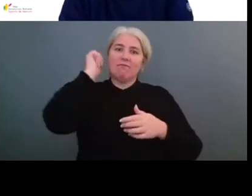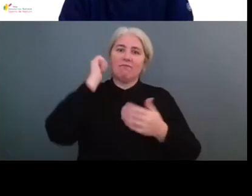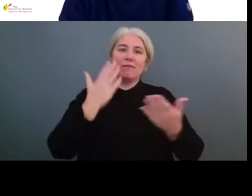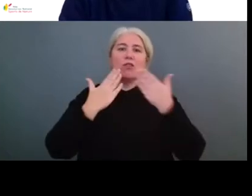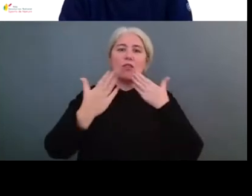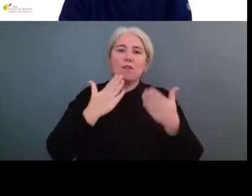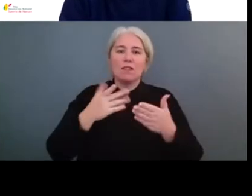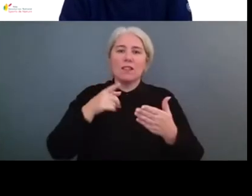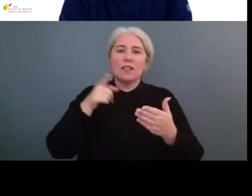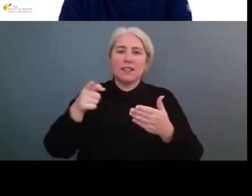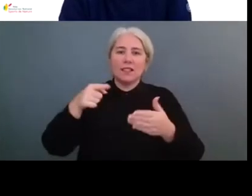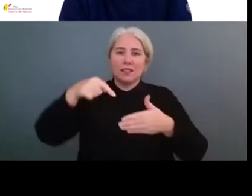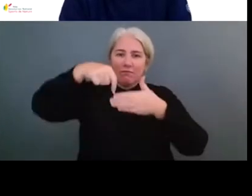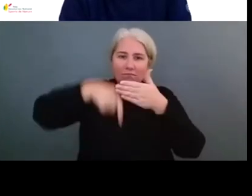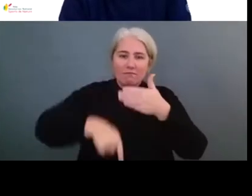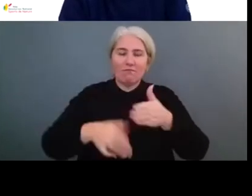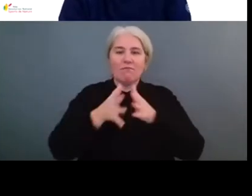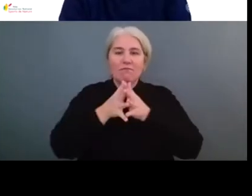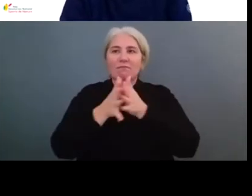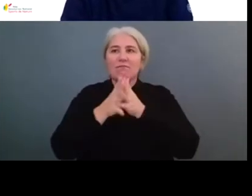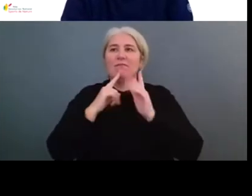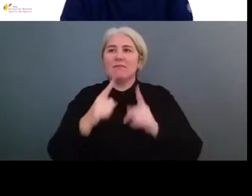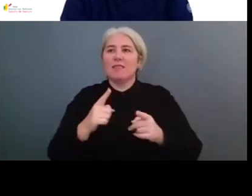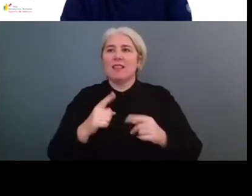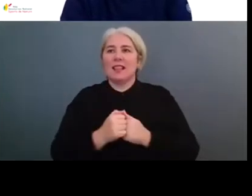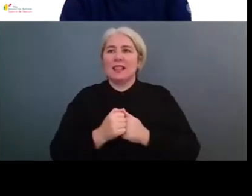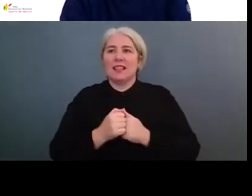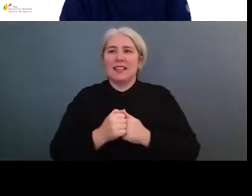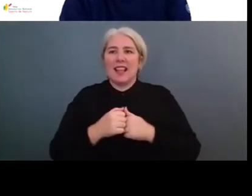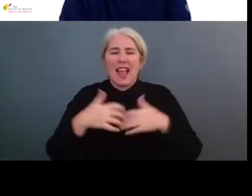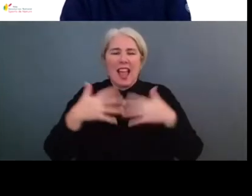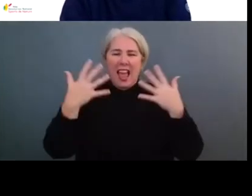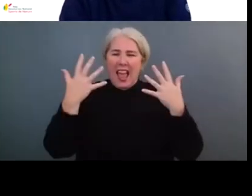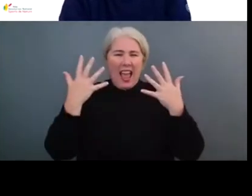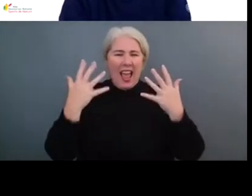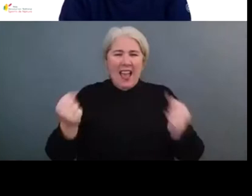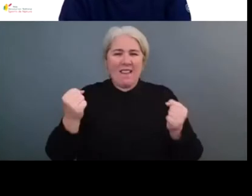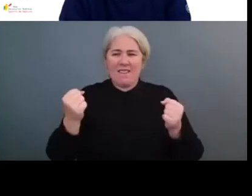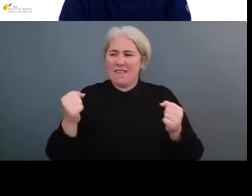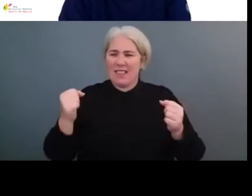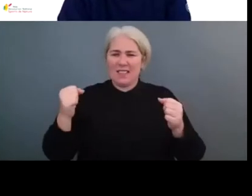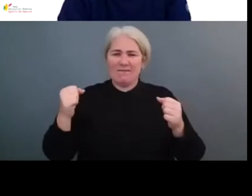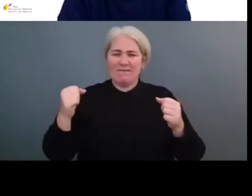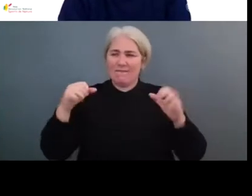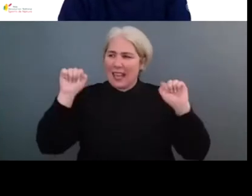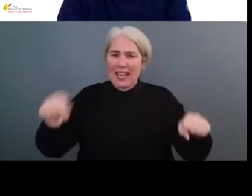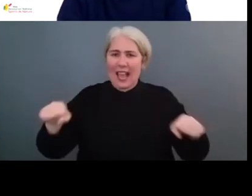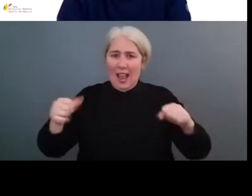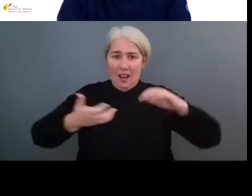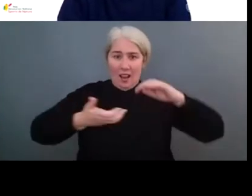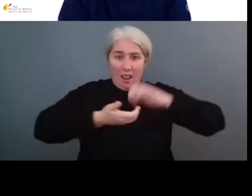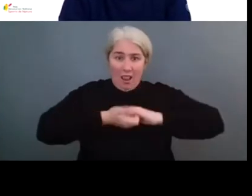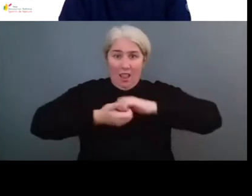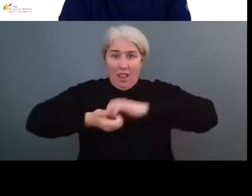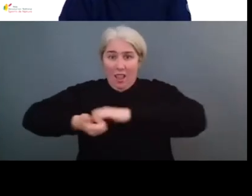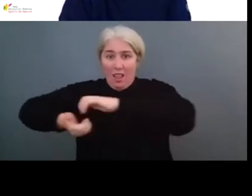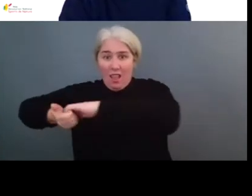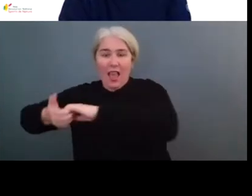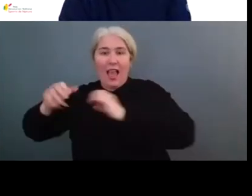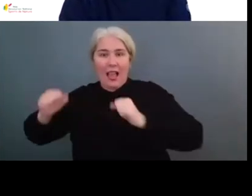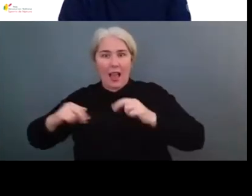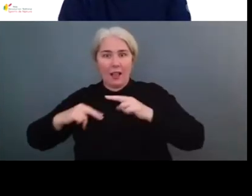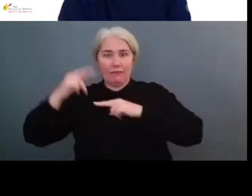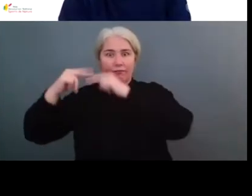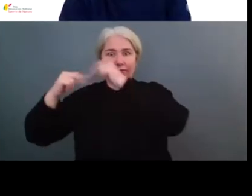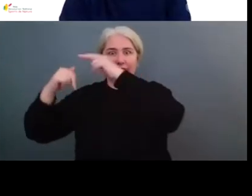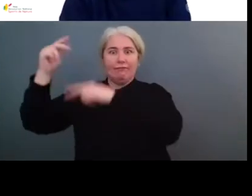the need to acknowledge the power of collaborative partnership and work together over our sectors with grassroots